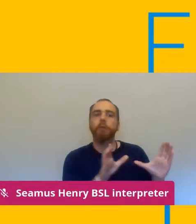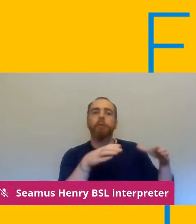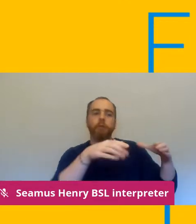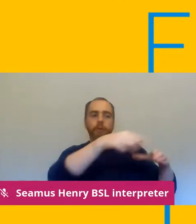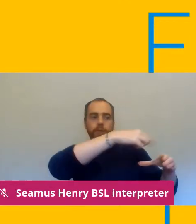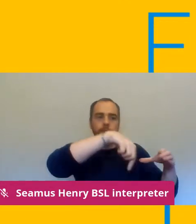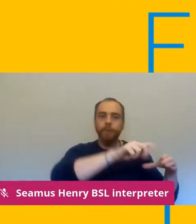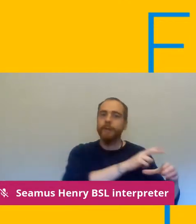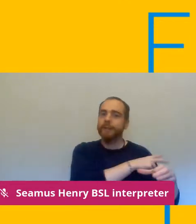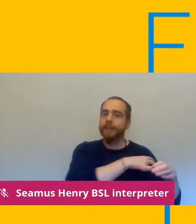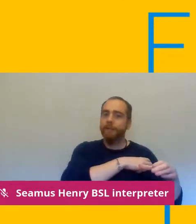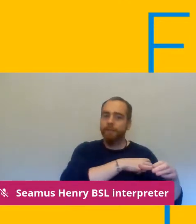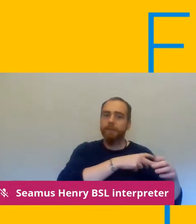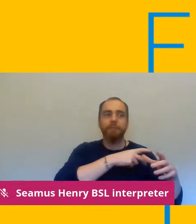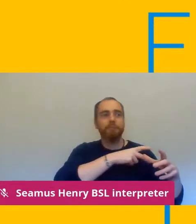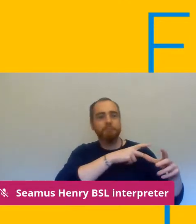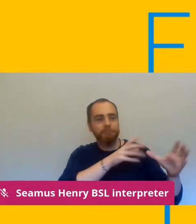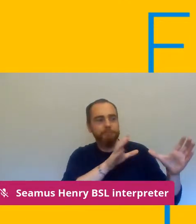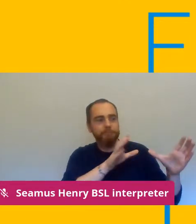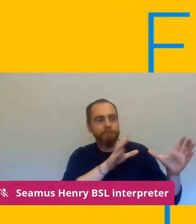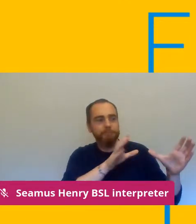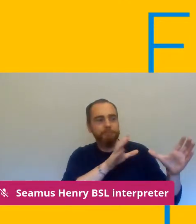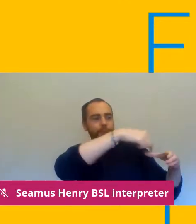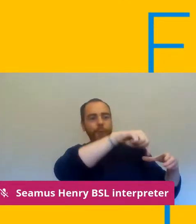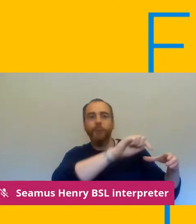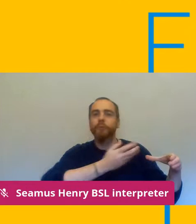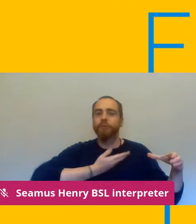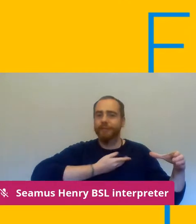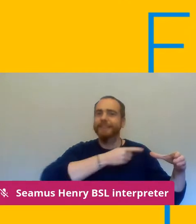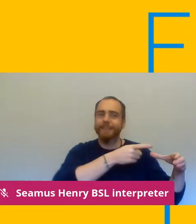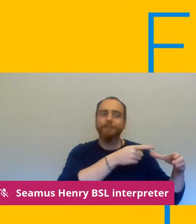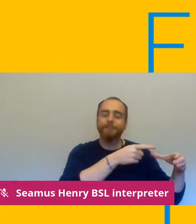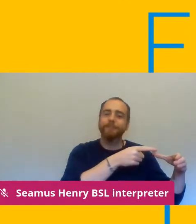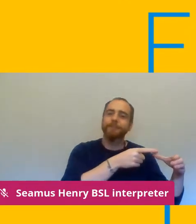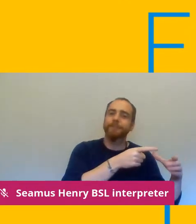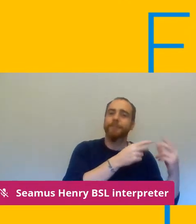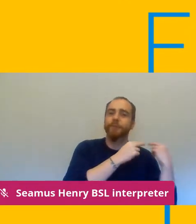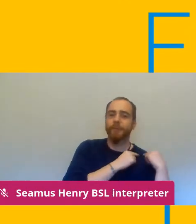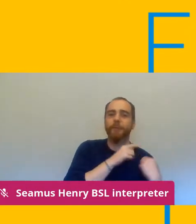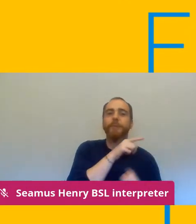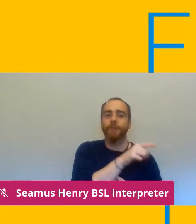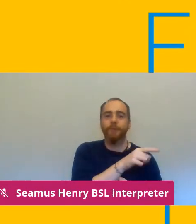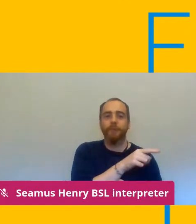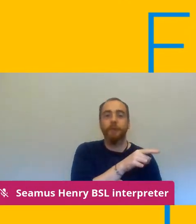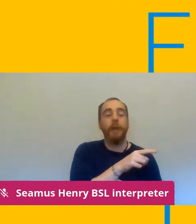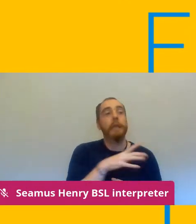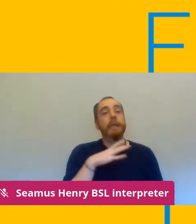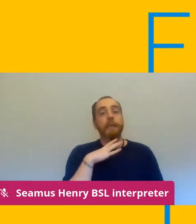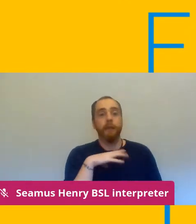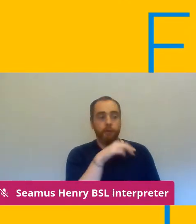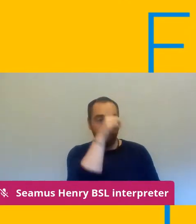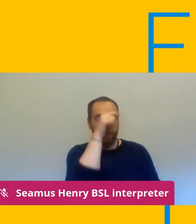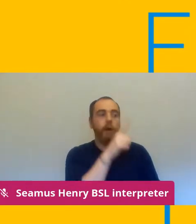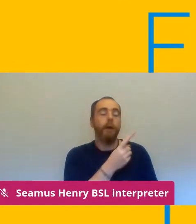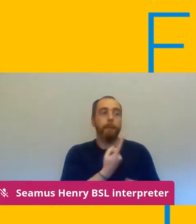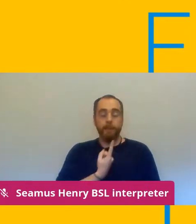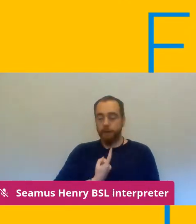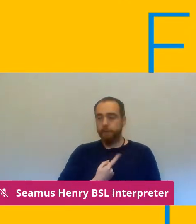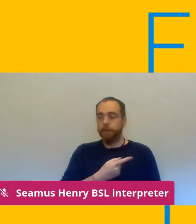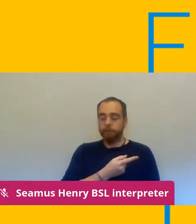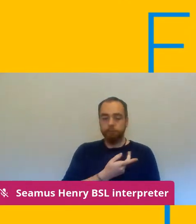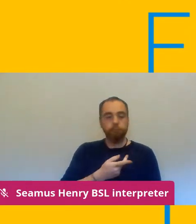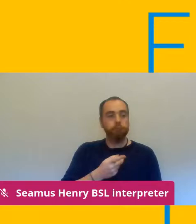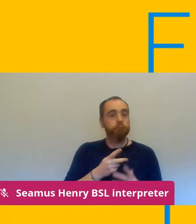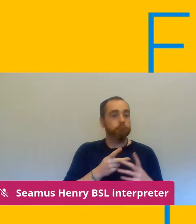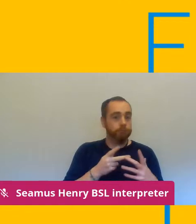the the letters that are associated with that are ways for you to individually act but to act collectively and if you